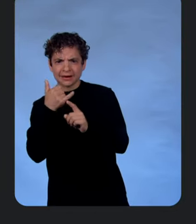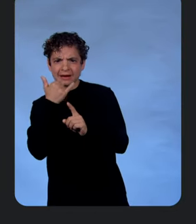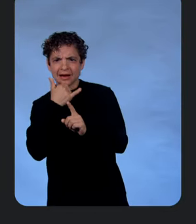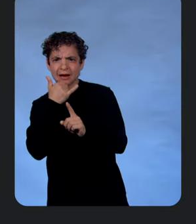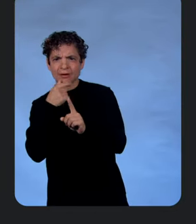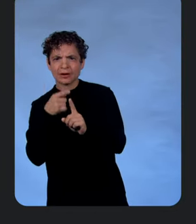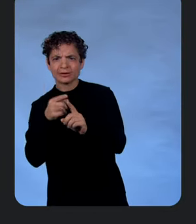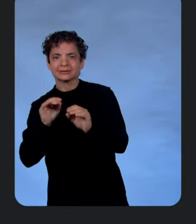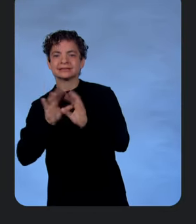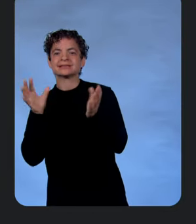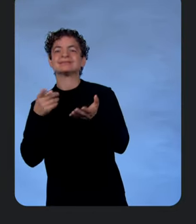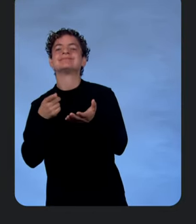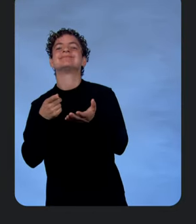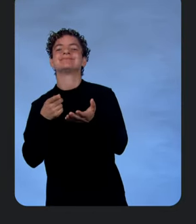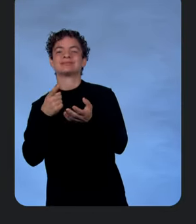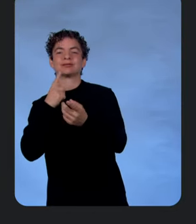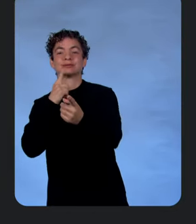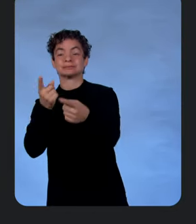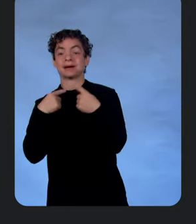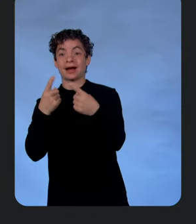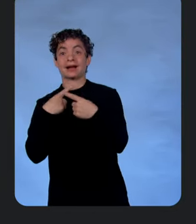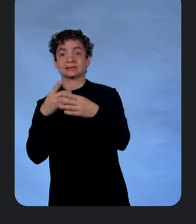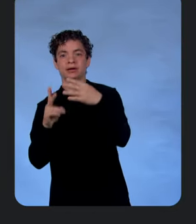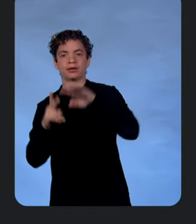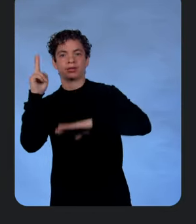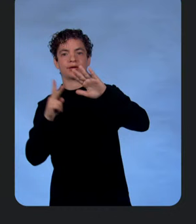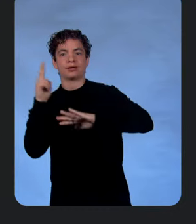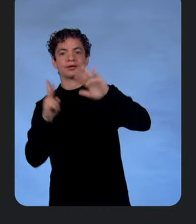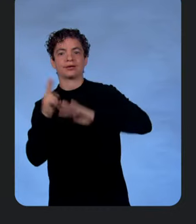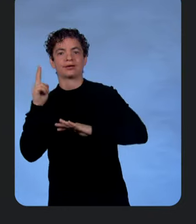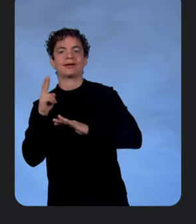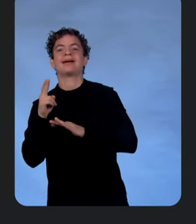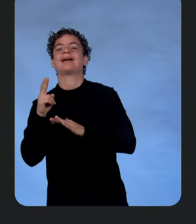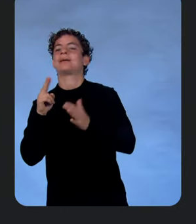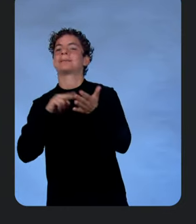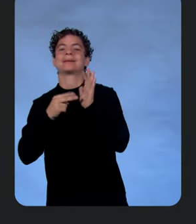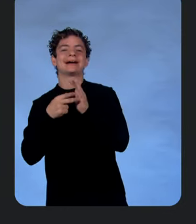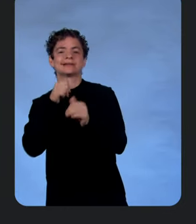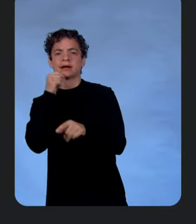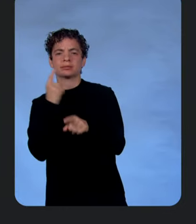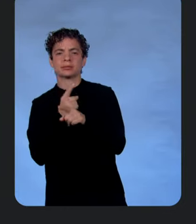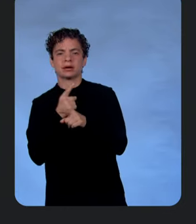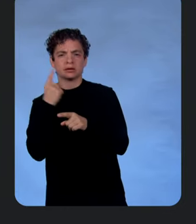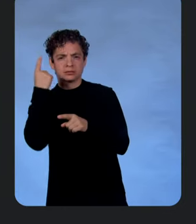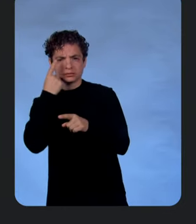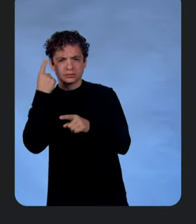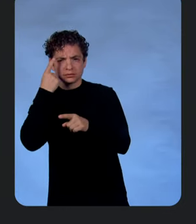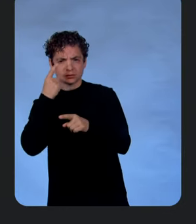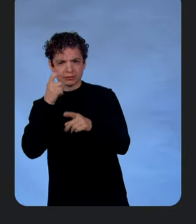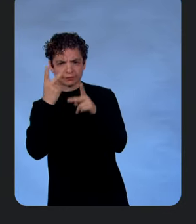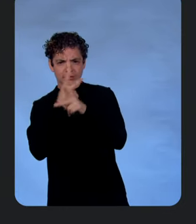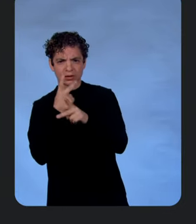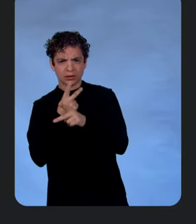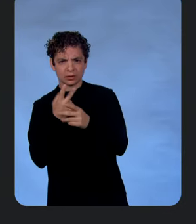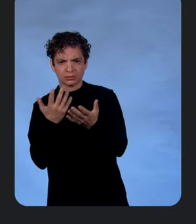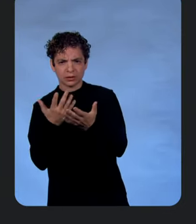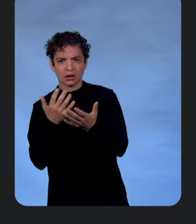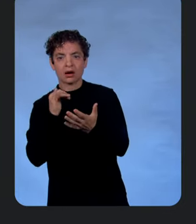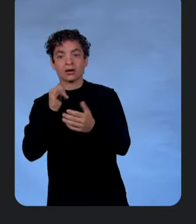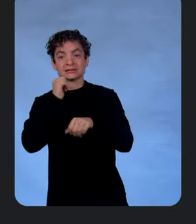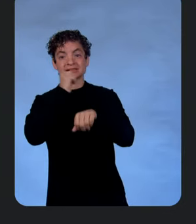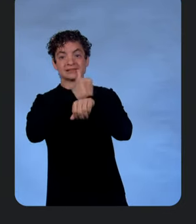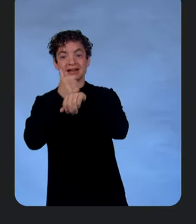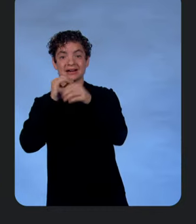truncating the responses. Like that's not valid JSON, right? So now I'm wondering if our config limit is to blame.